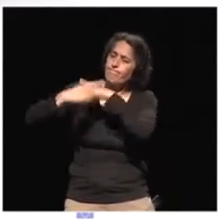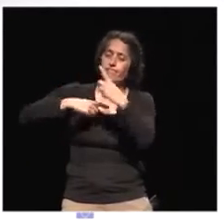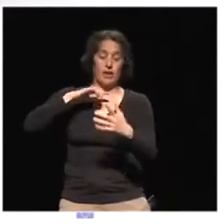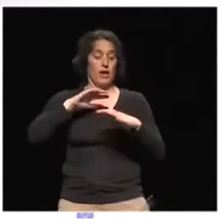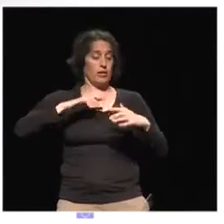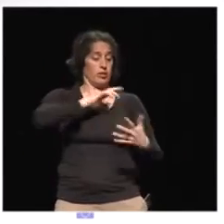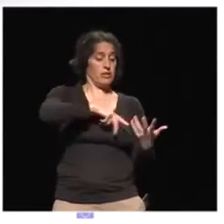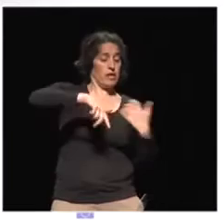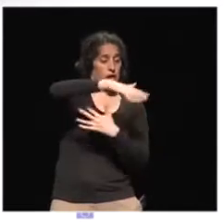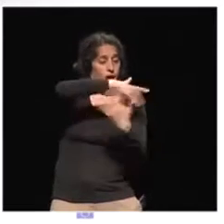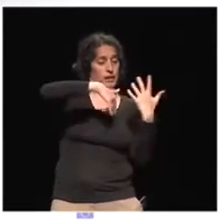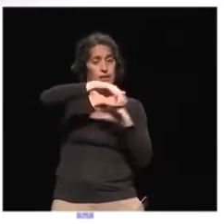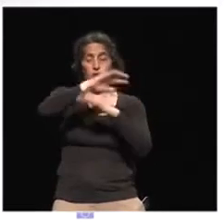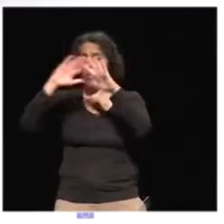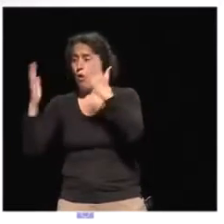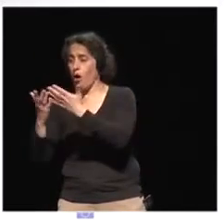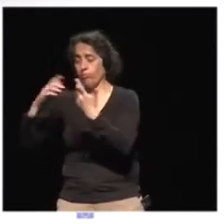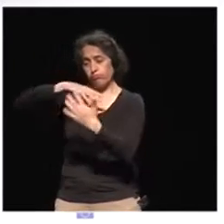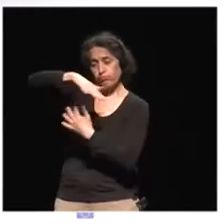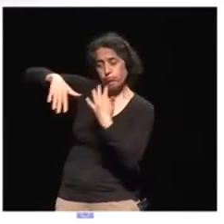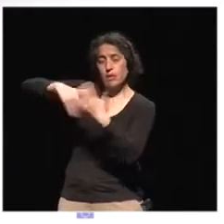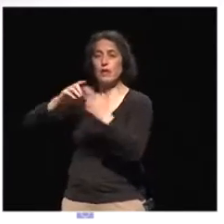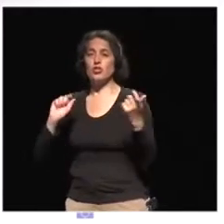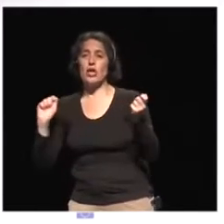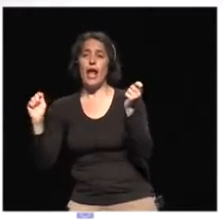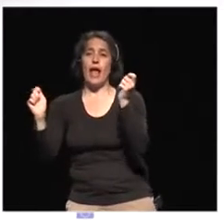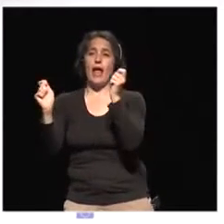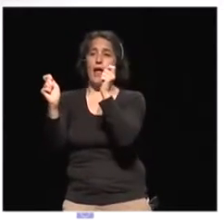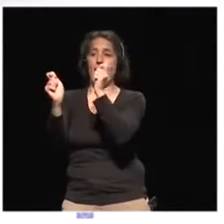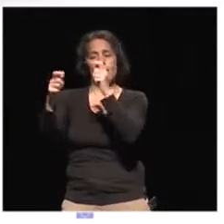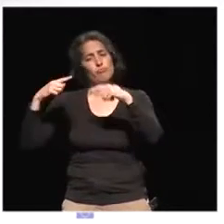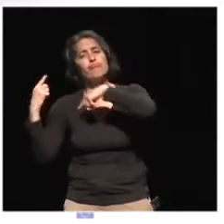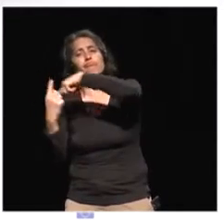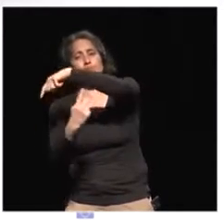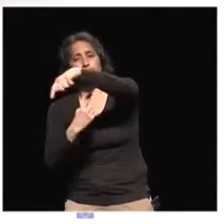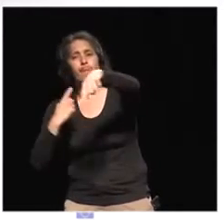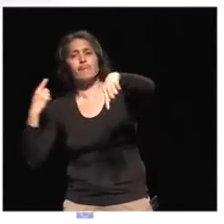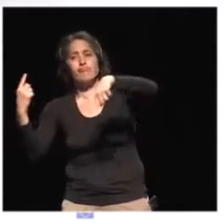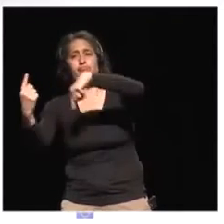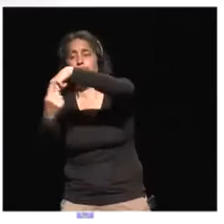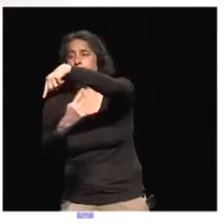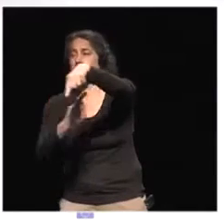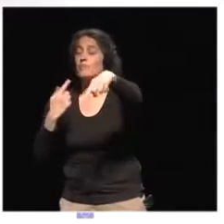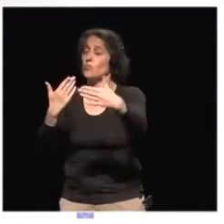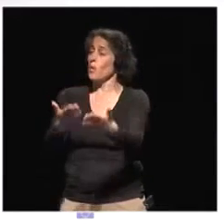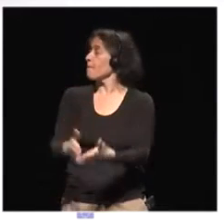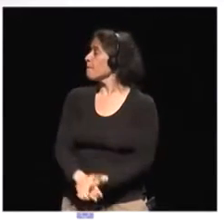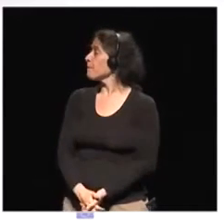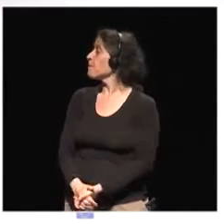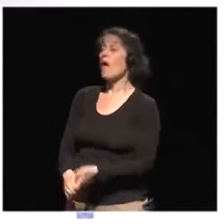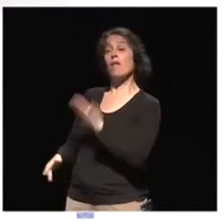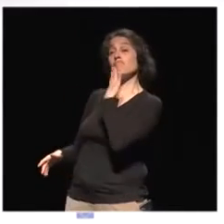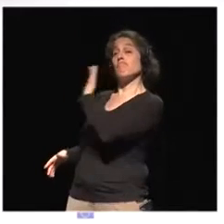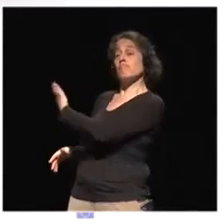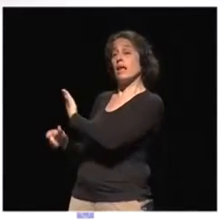Thanks a lot, Helmut. So, very strong value base for you, and also quite normative change agenda